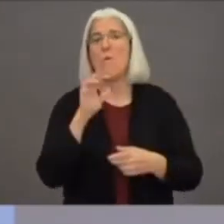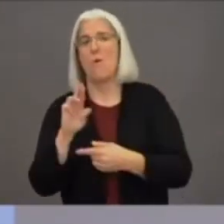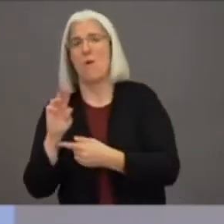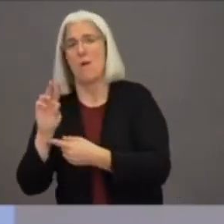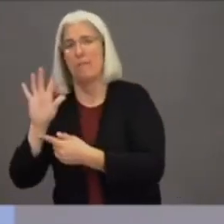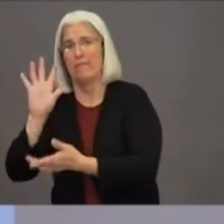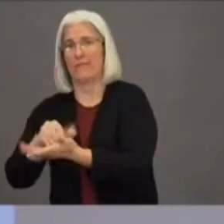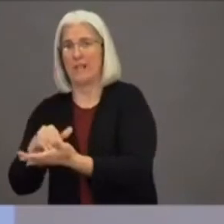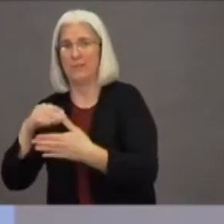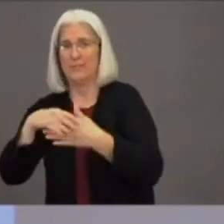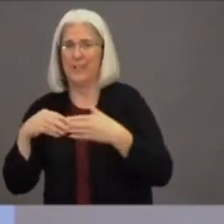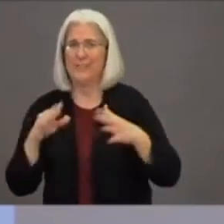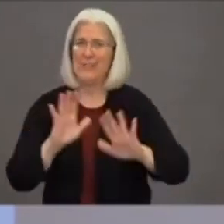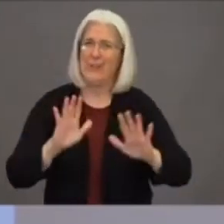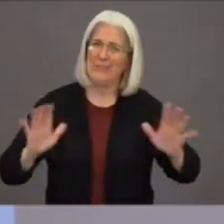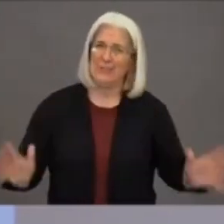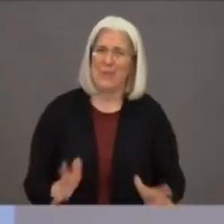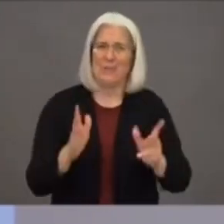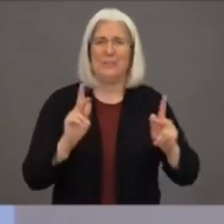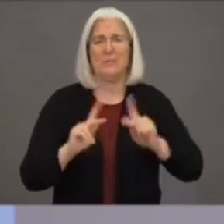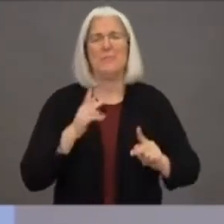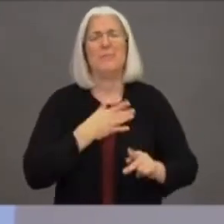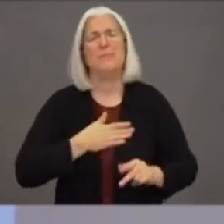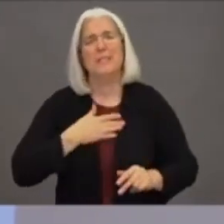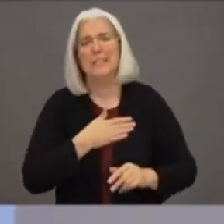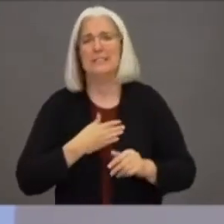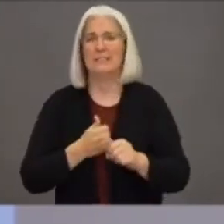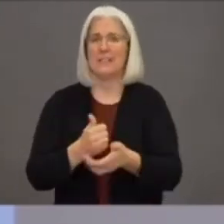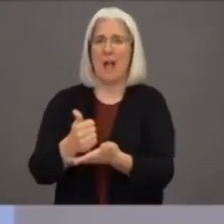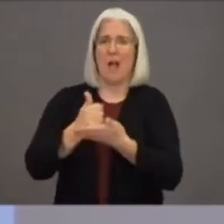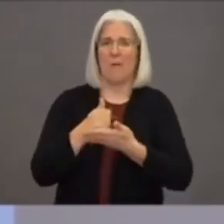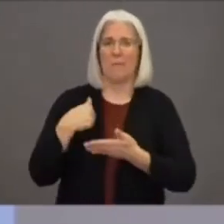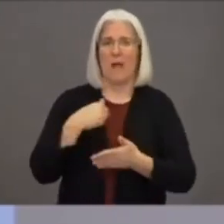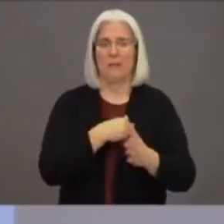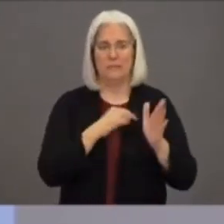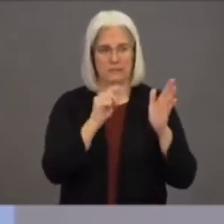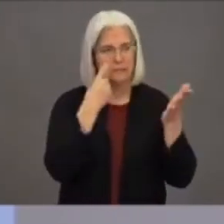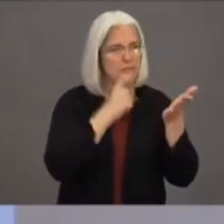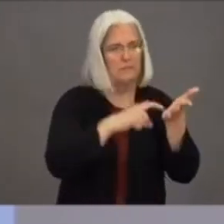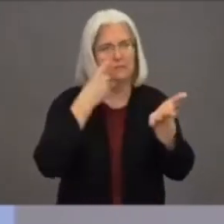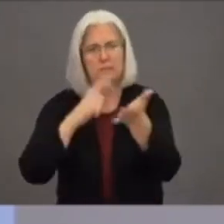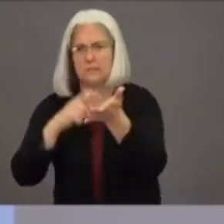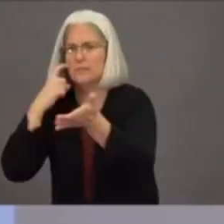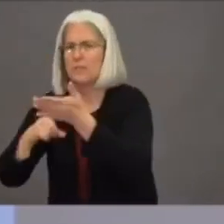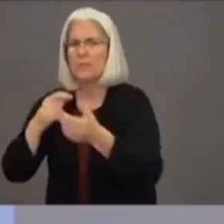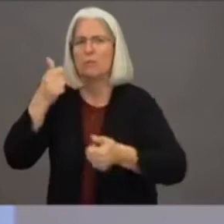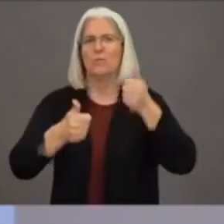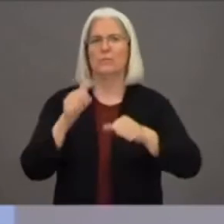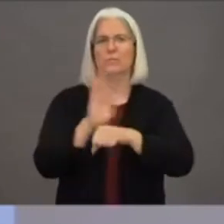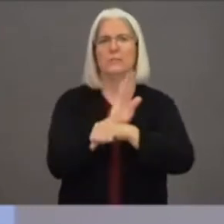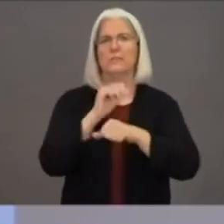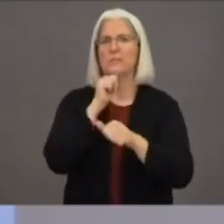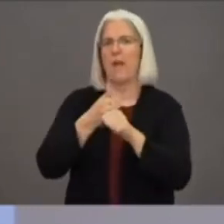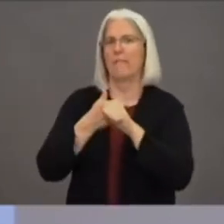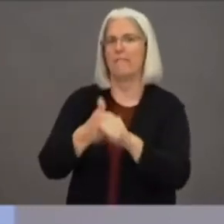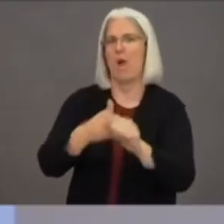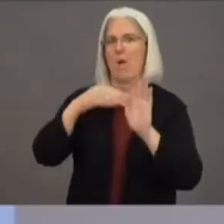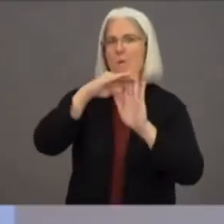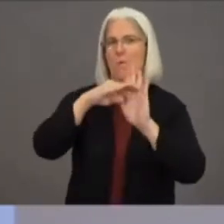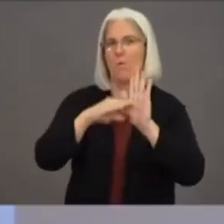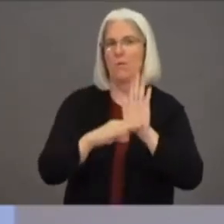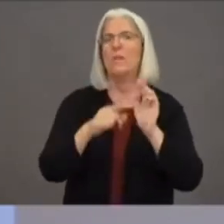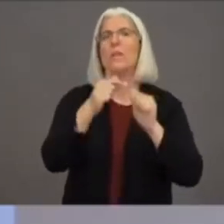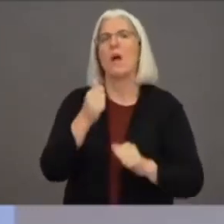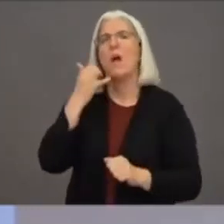408-961-5500. They can also visit our portal